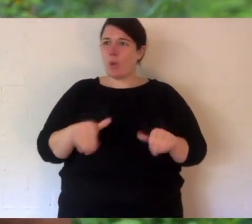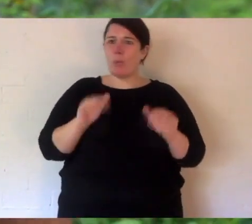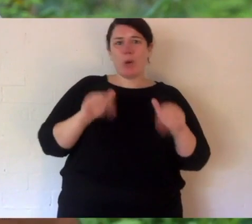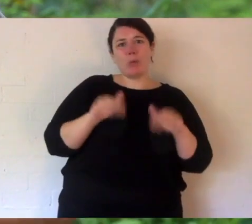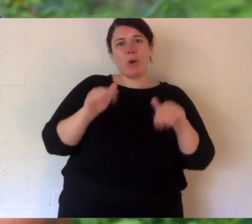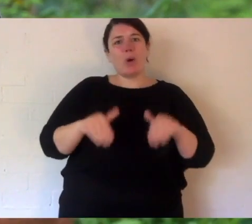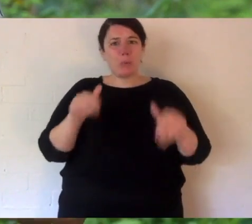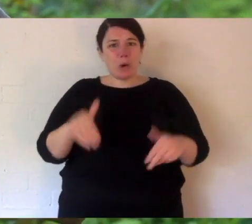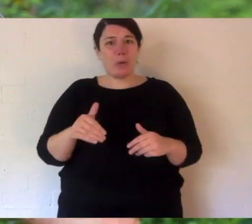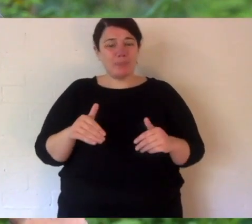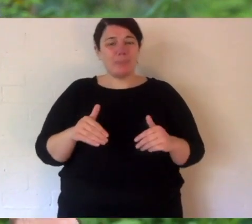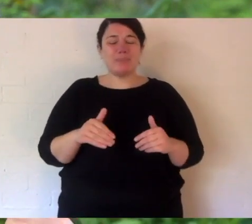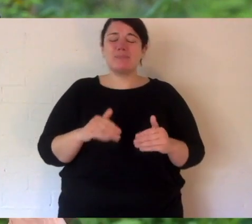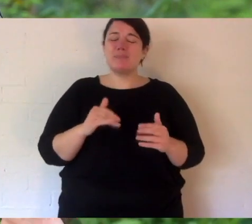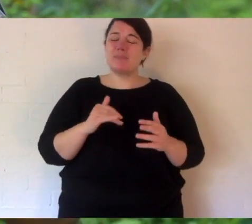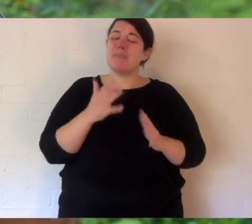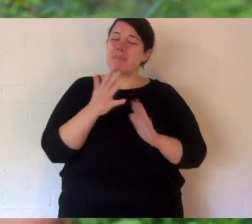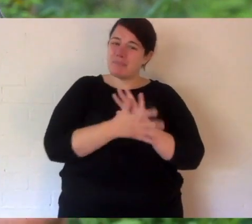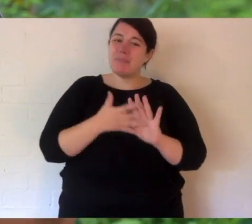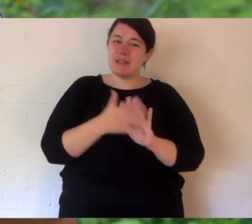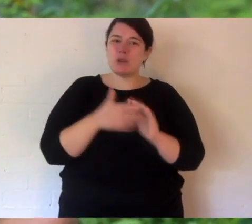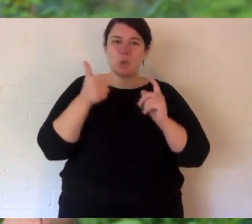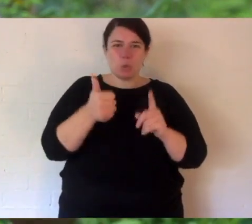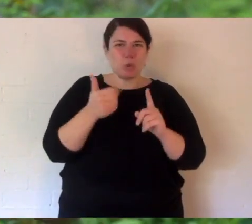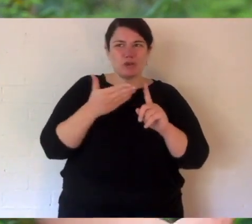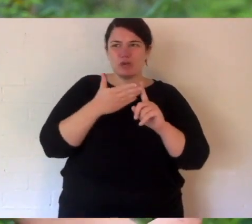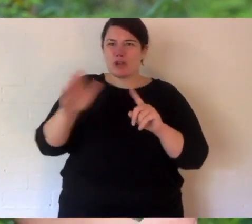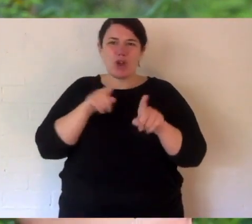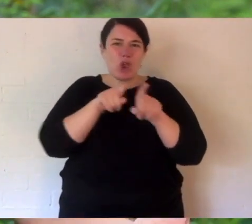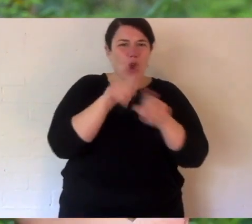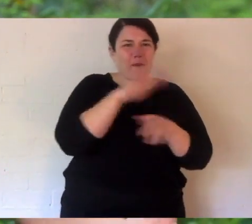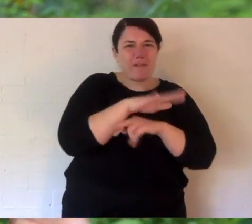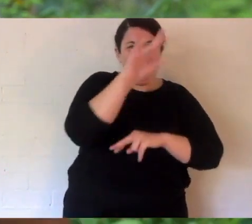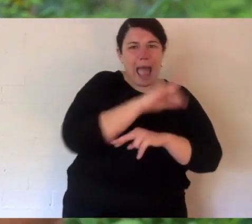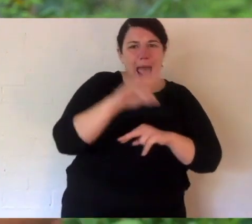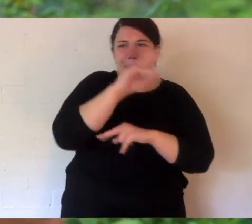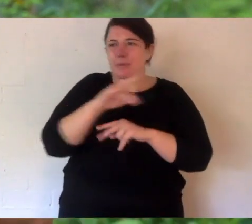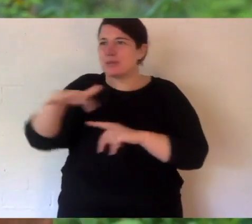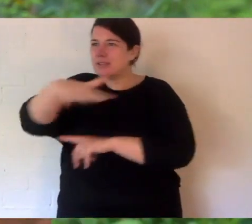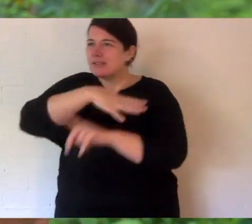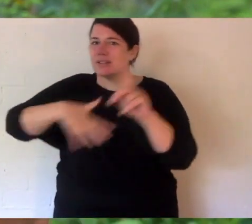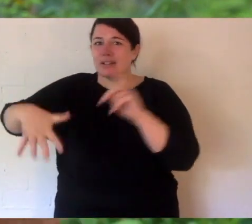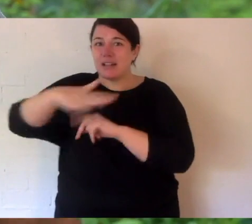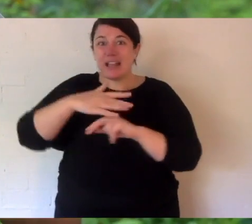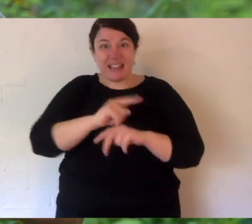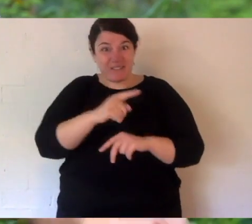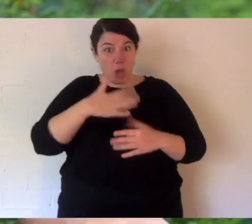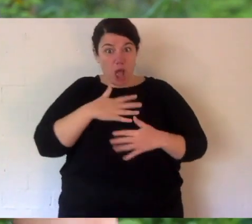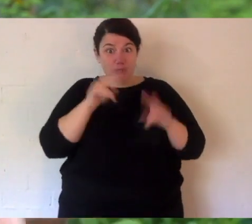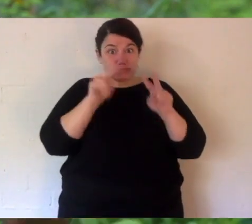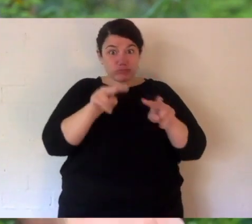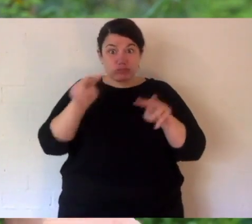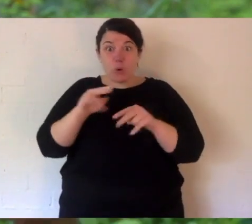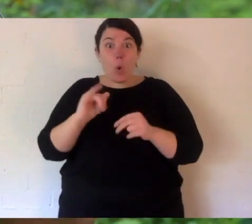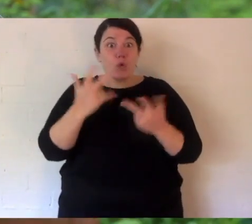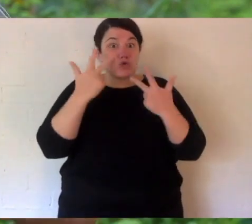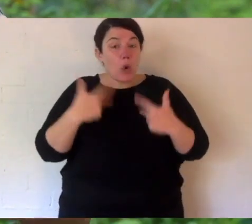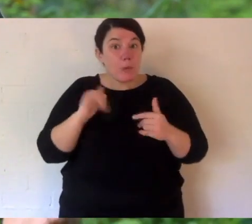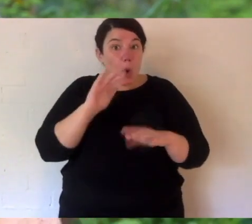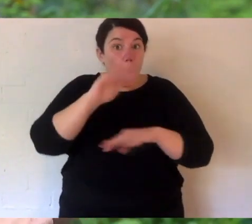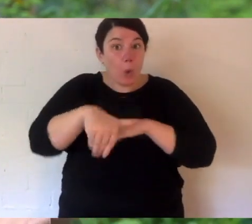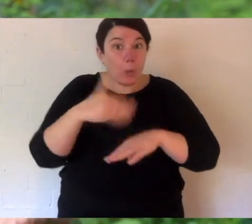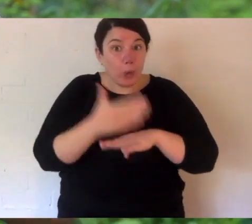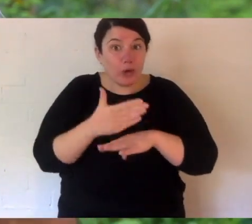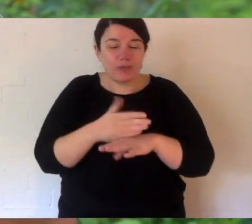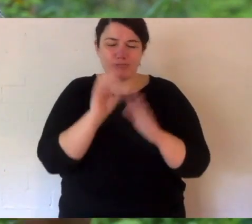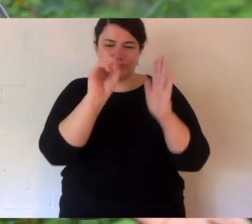moment like you probably do too. So this is a great distraction for us and hopefully you. If you like what you've seen or want to show me